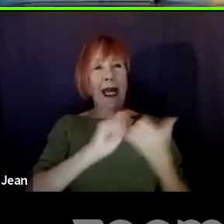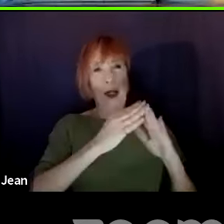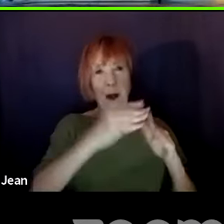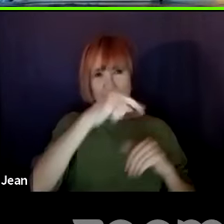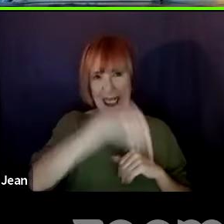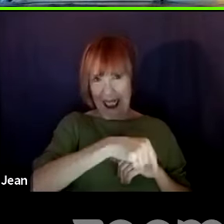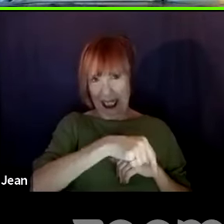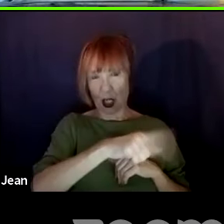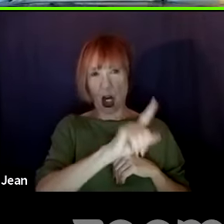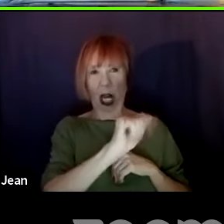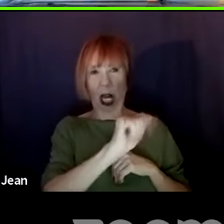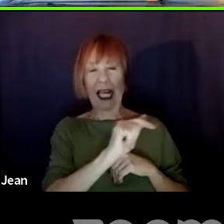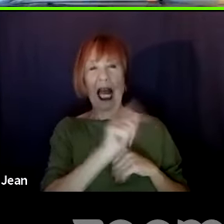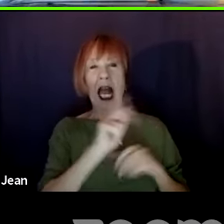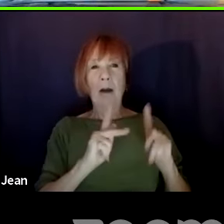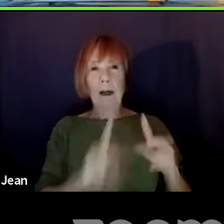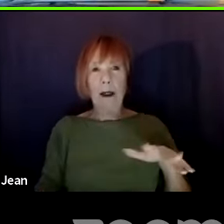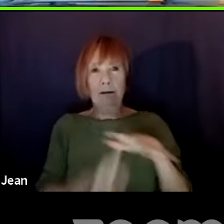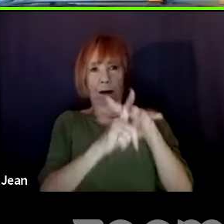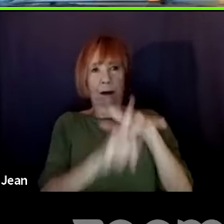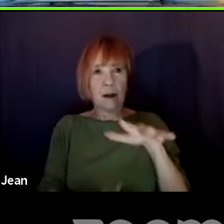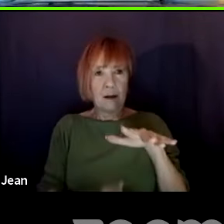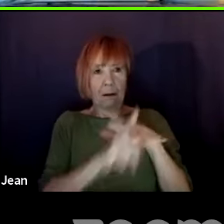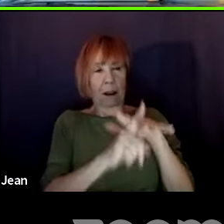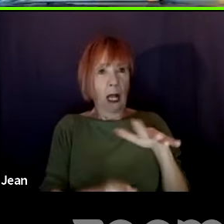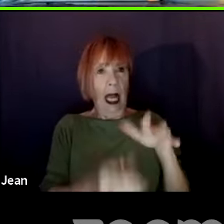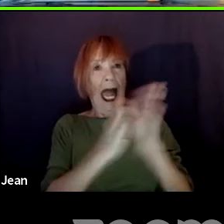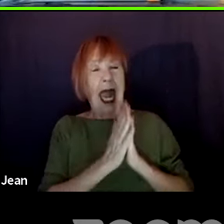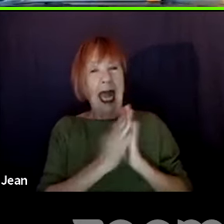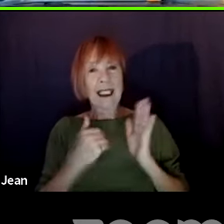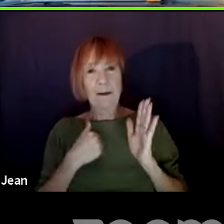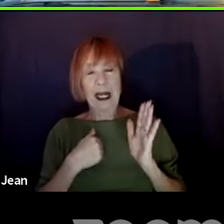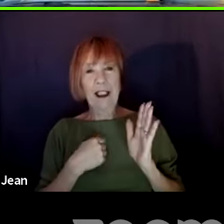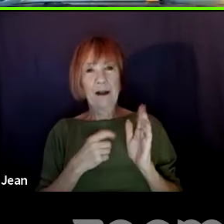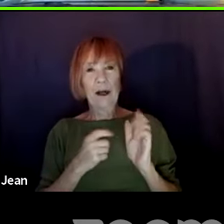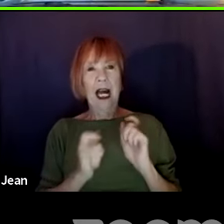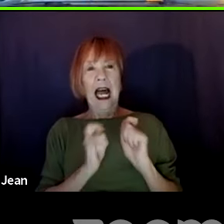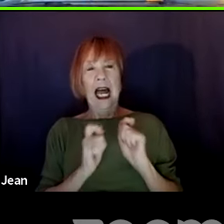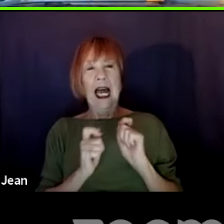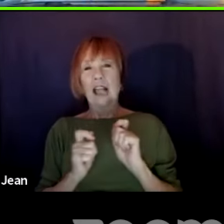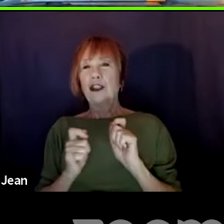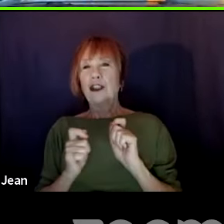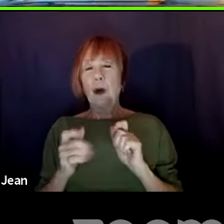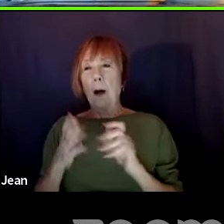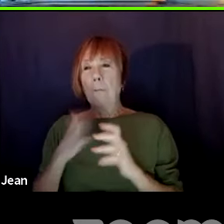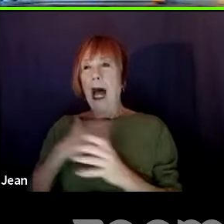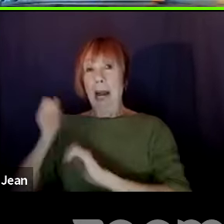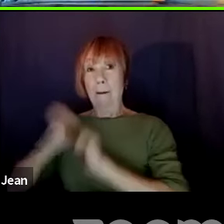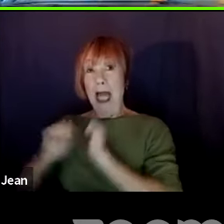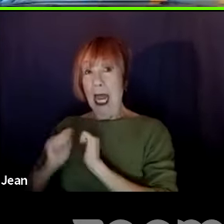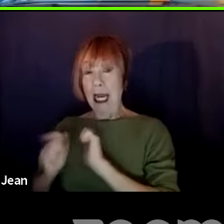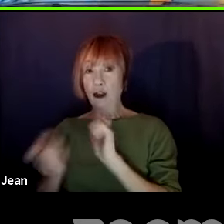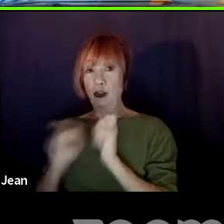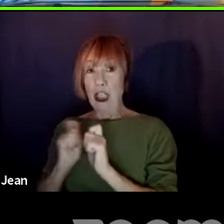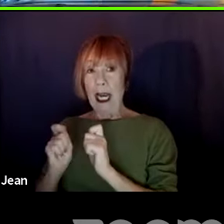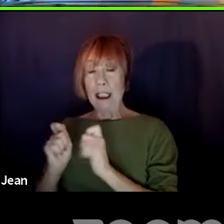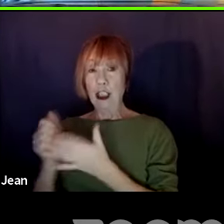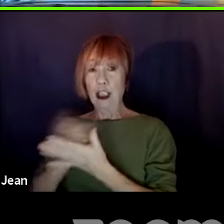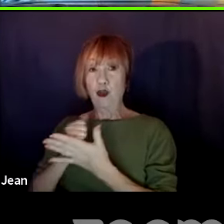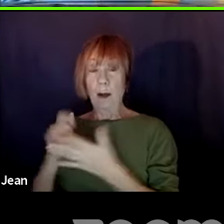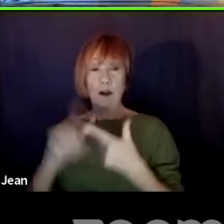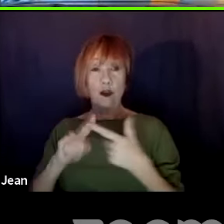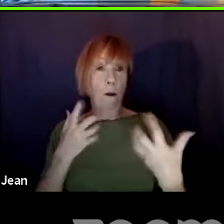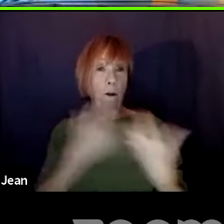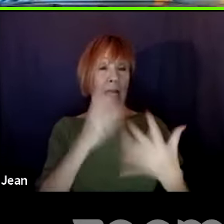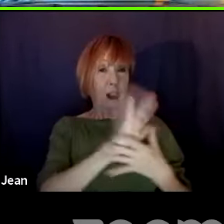people kept kind of popping up and asking me to adapt my work for a screen. And so my first film was an independent